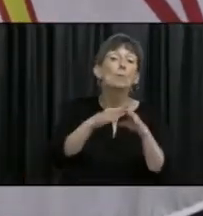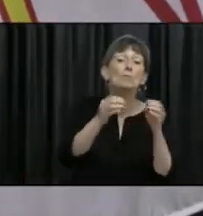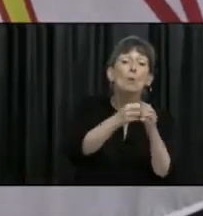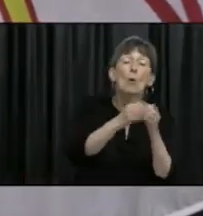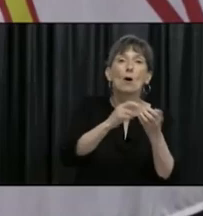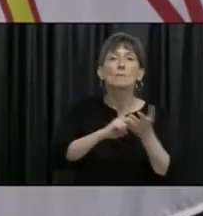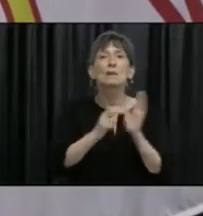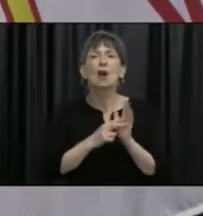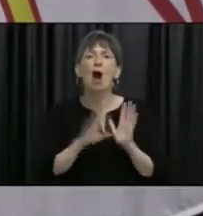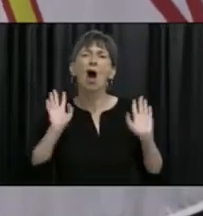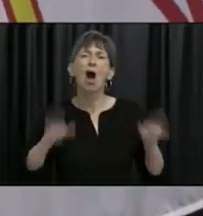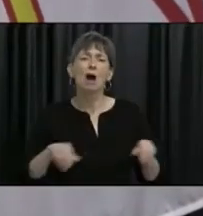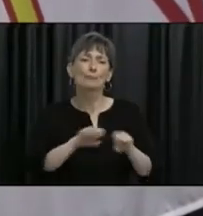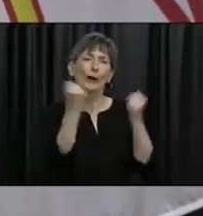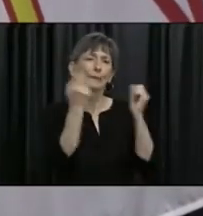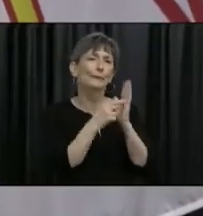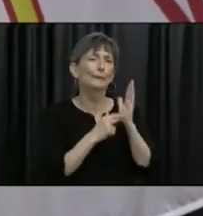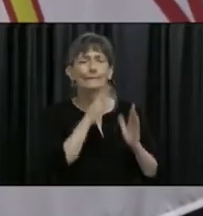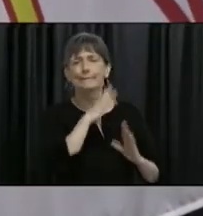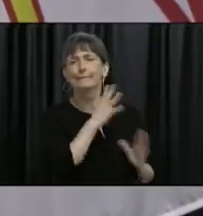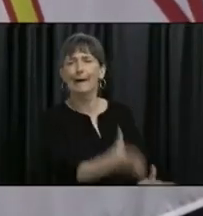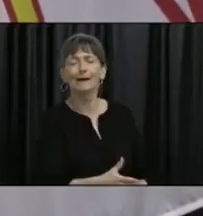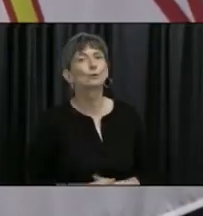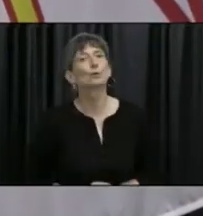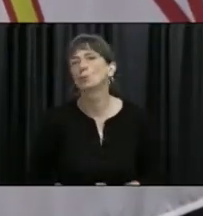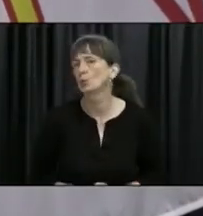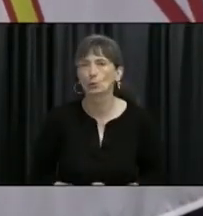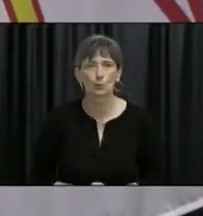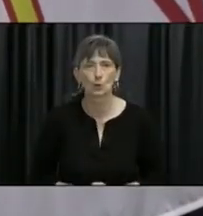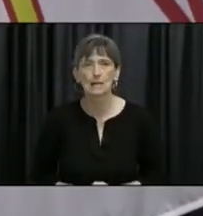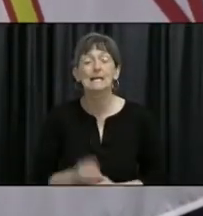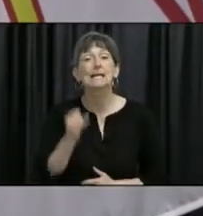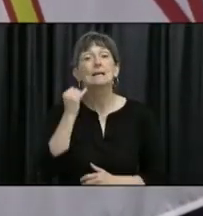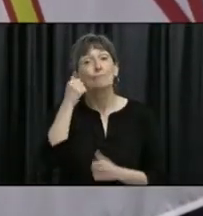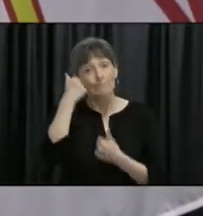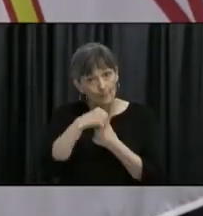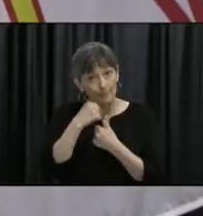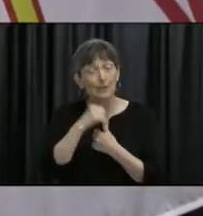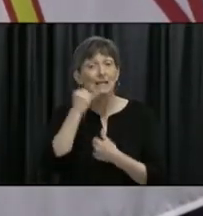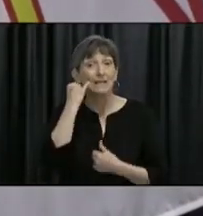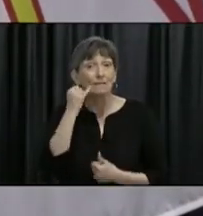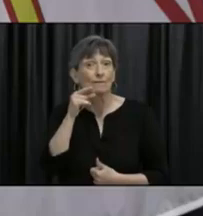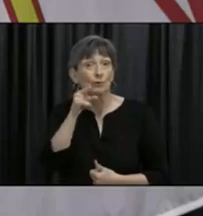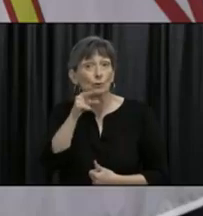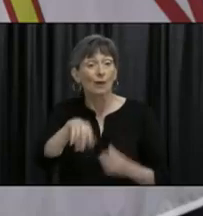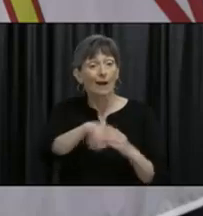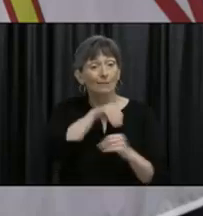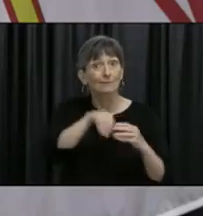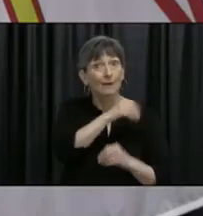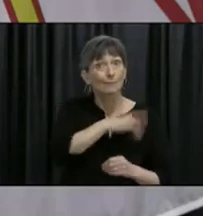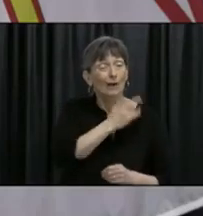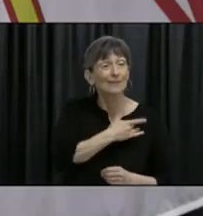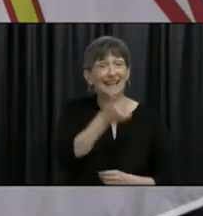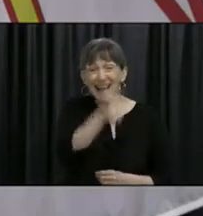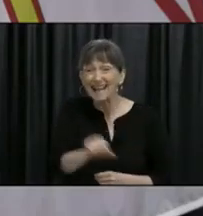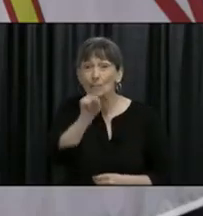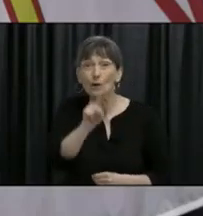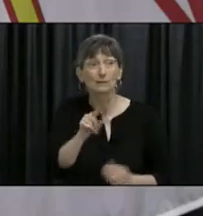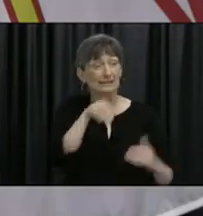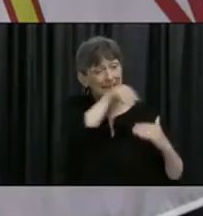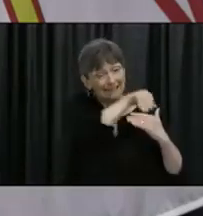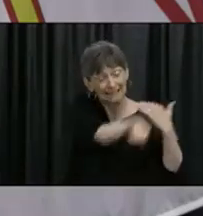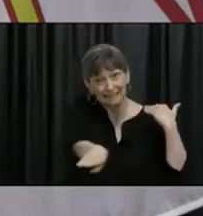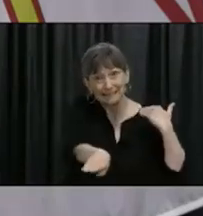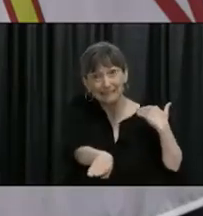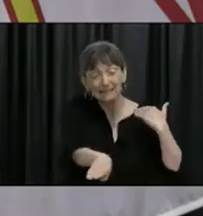that if you come to Newfoundland and Labrador are from out of the province, you must self-isolate for 14 days. Just a reminder,